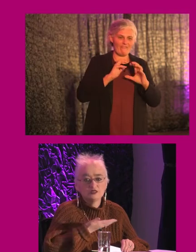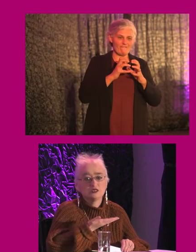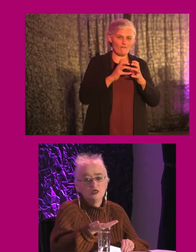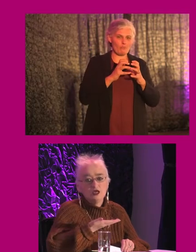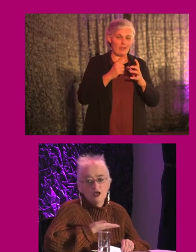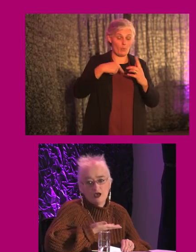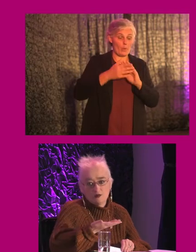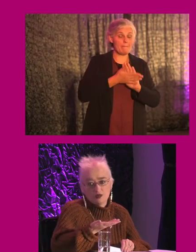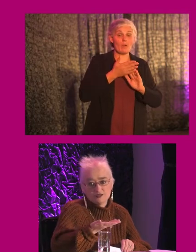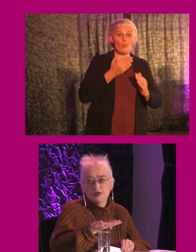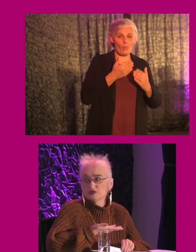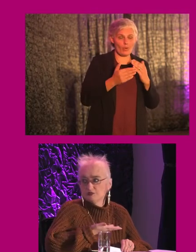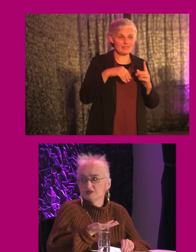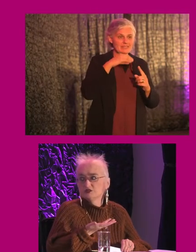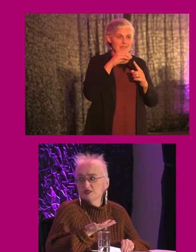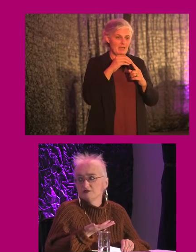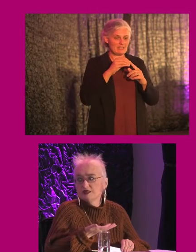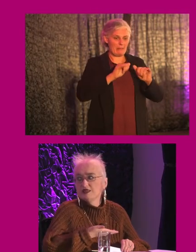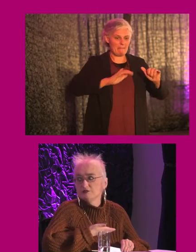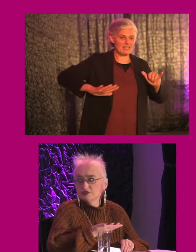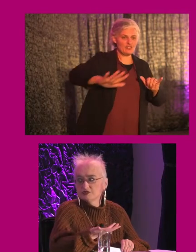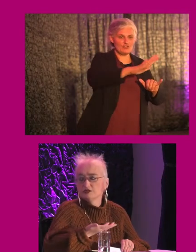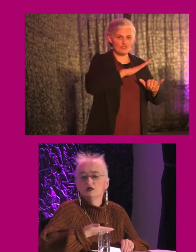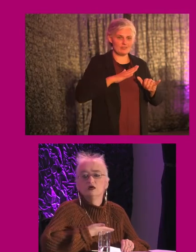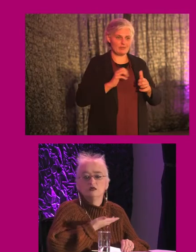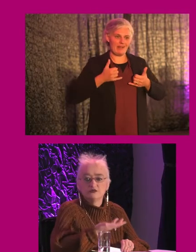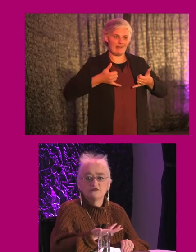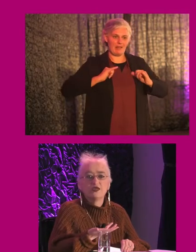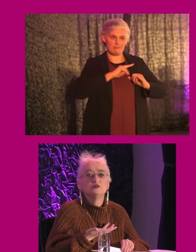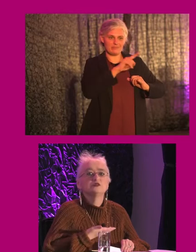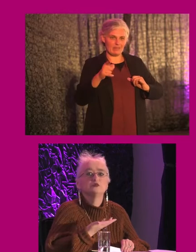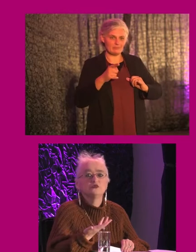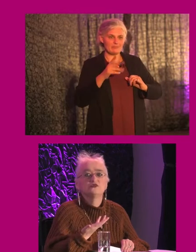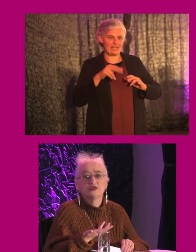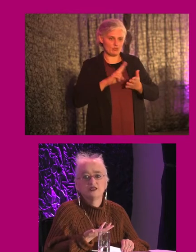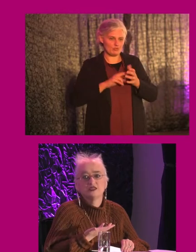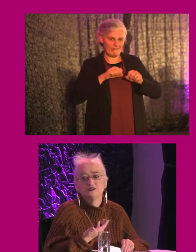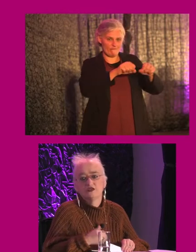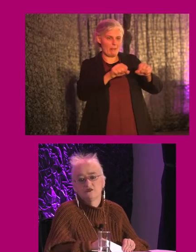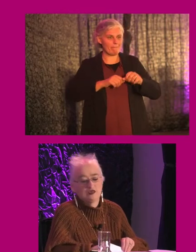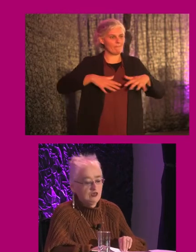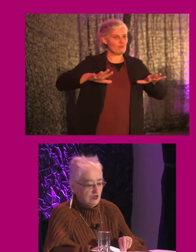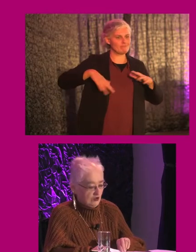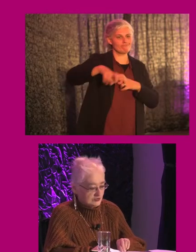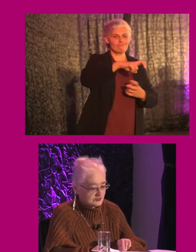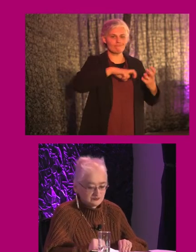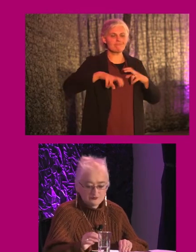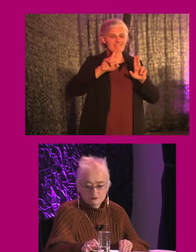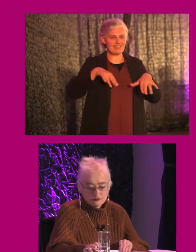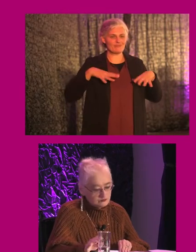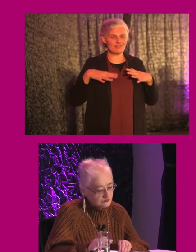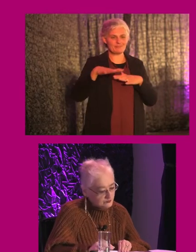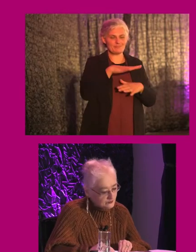And we've built a special pitch that enables the frames to move freely and safely on it.